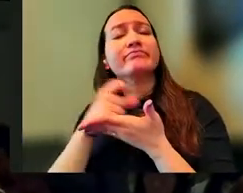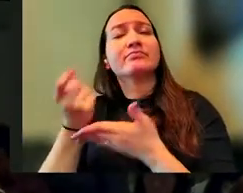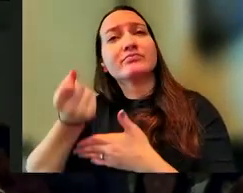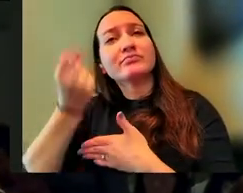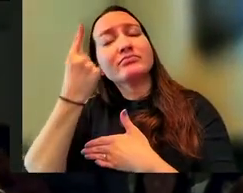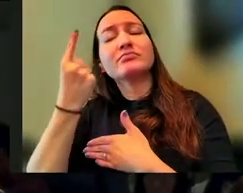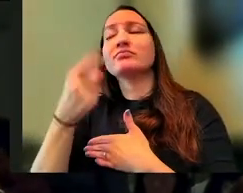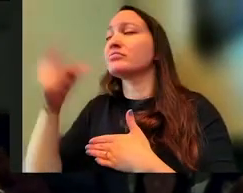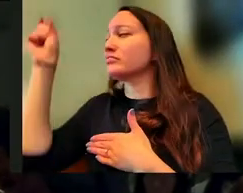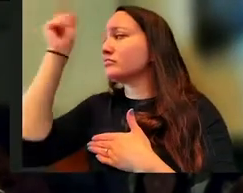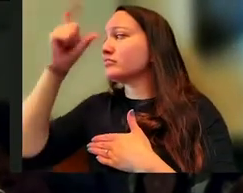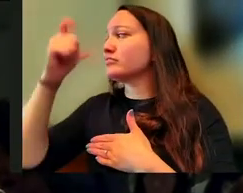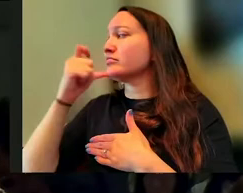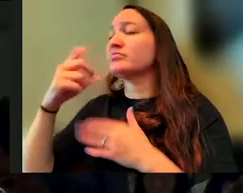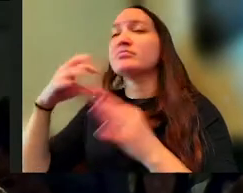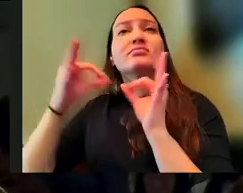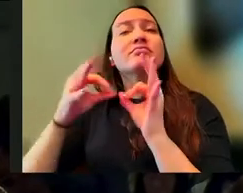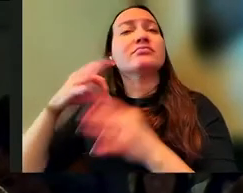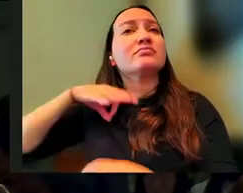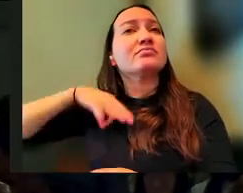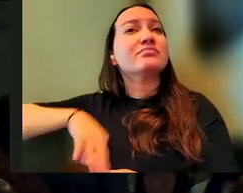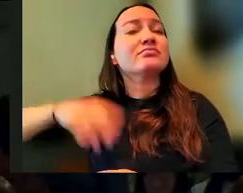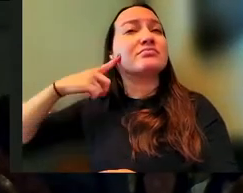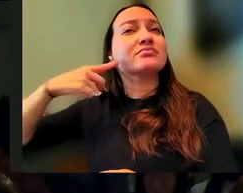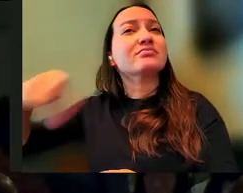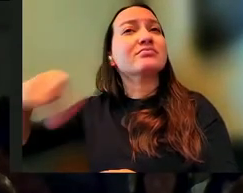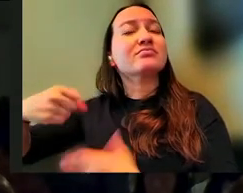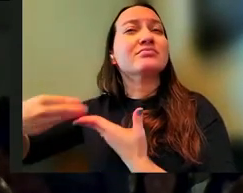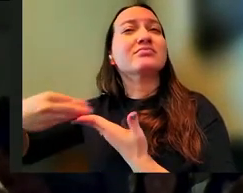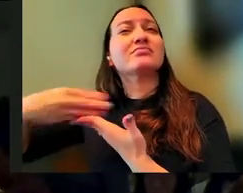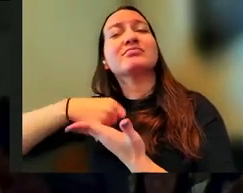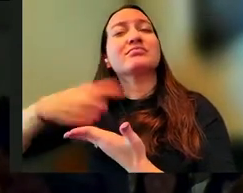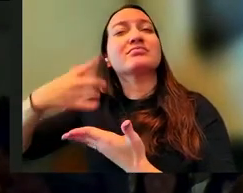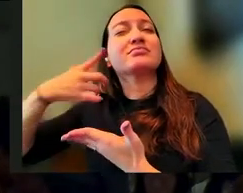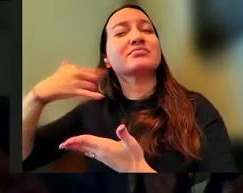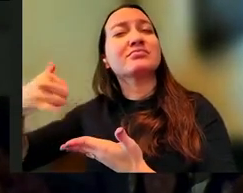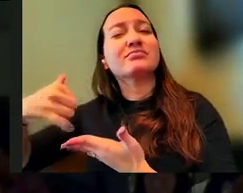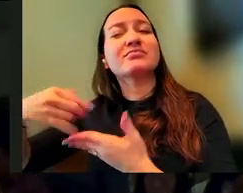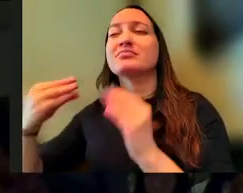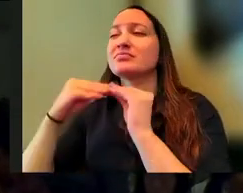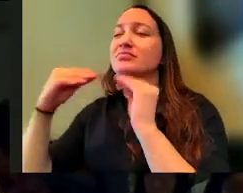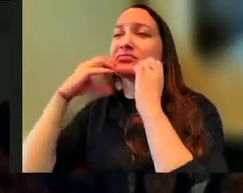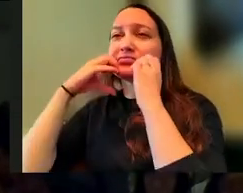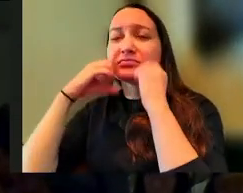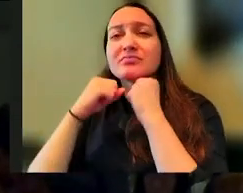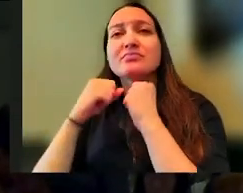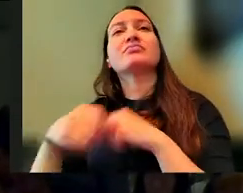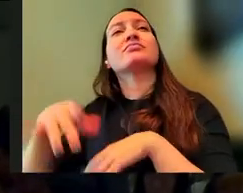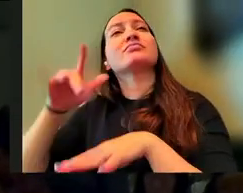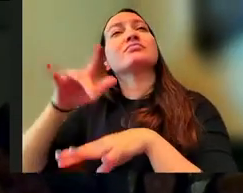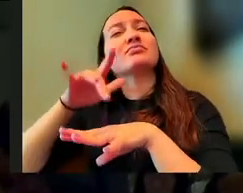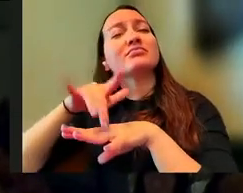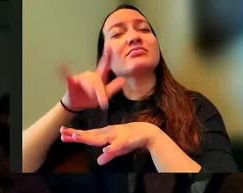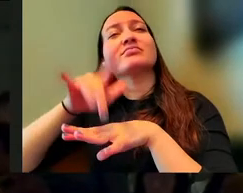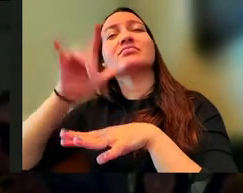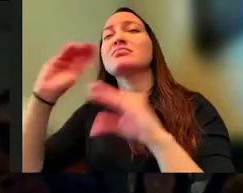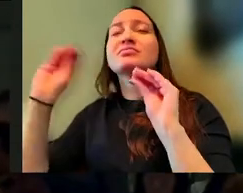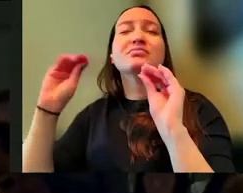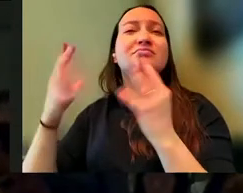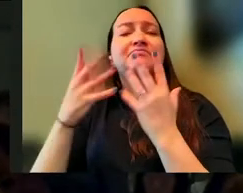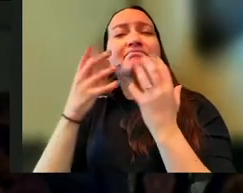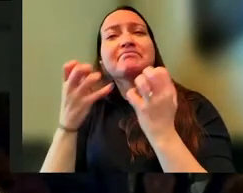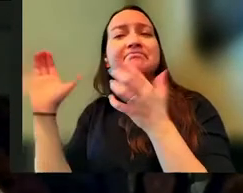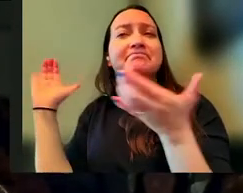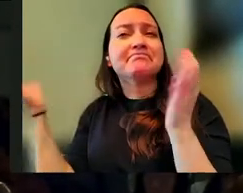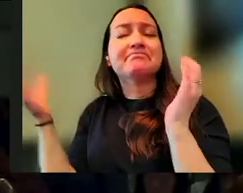for wisdom is more profitable than silver, and her wages are better than gold. Wisdom is more precious than rubies. Nothing you desire can compare with her.